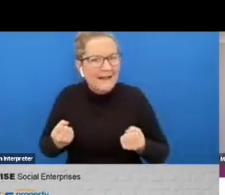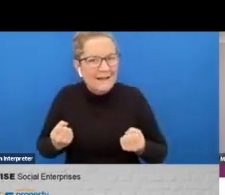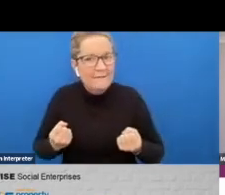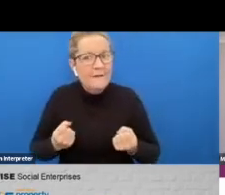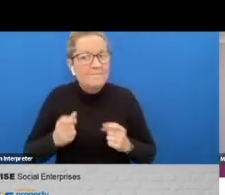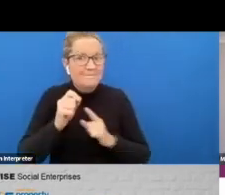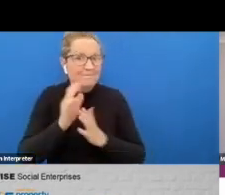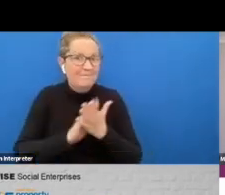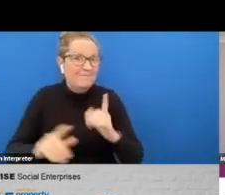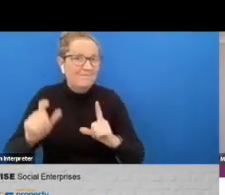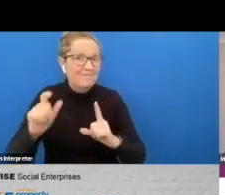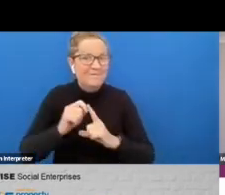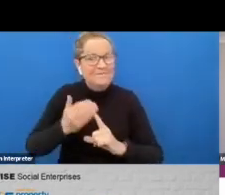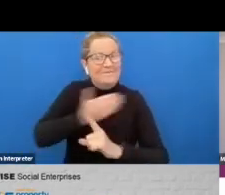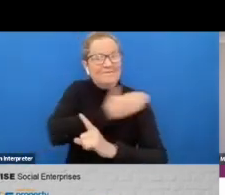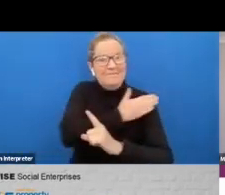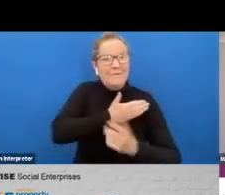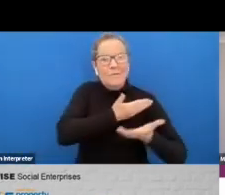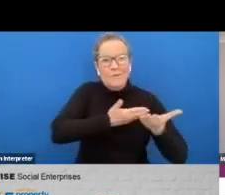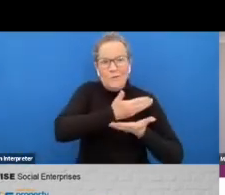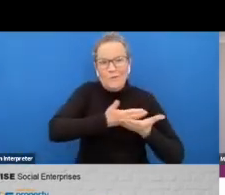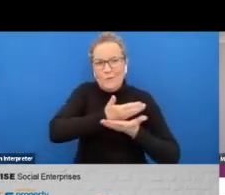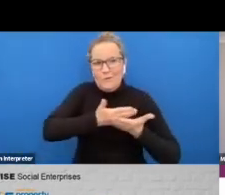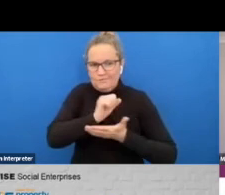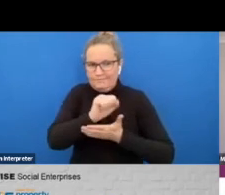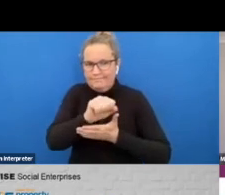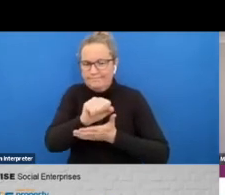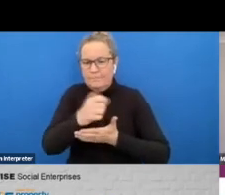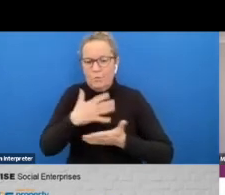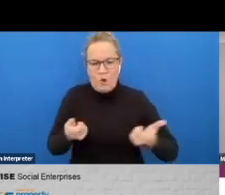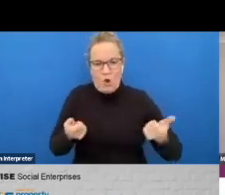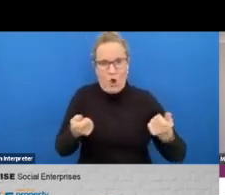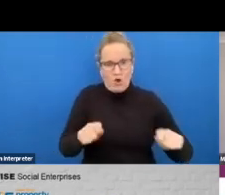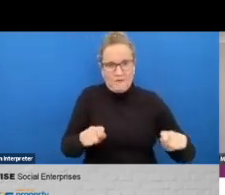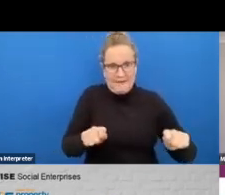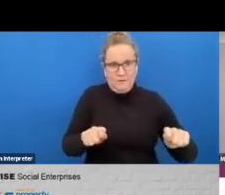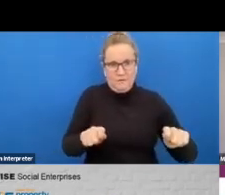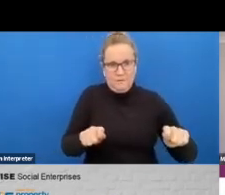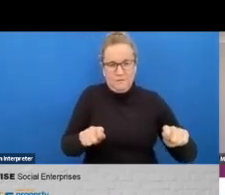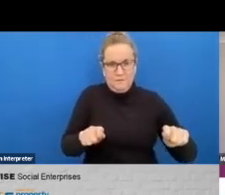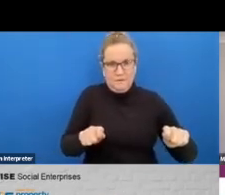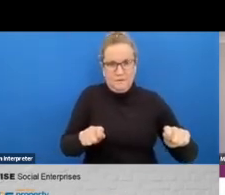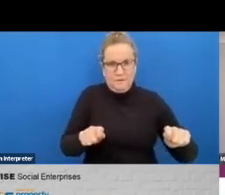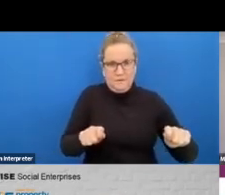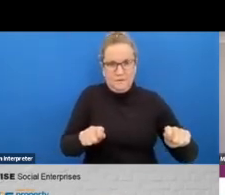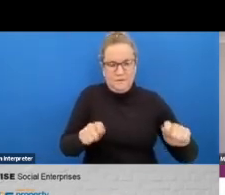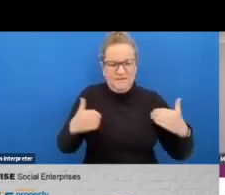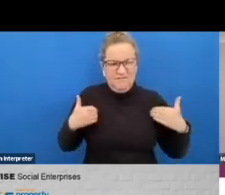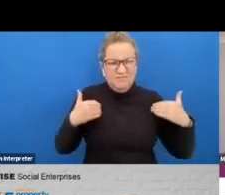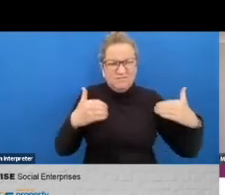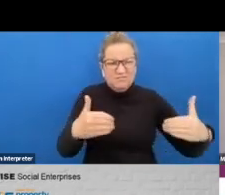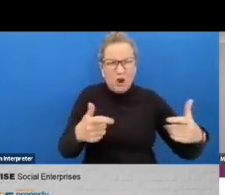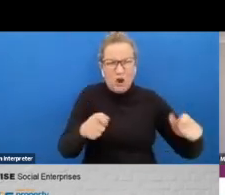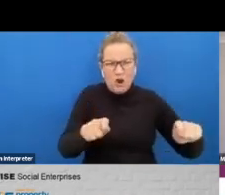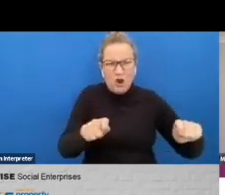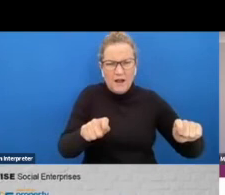lead up to this forum given of course that we have been in lockdown um this is suggestion for some